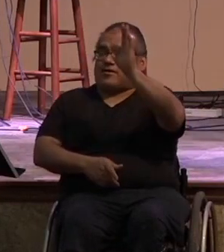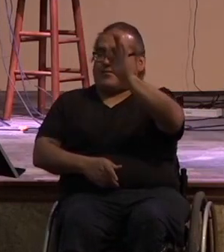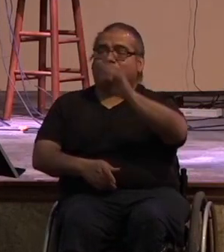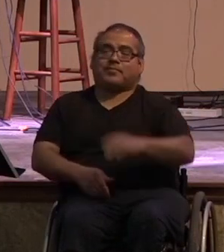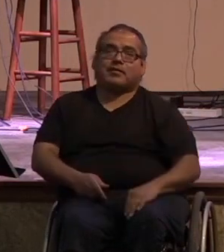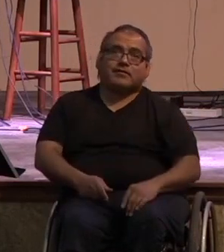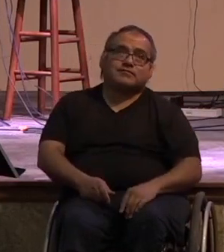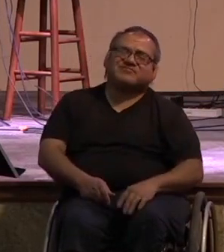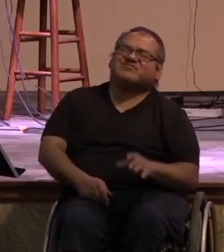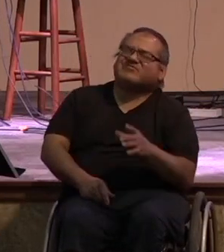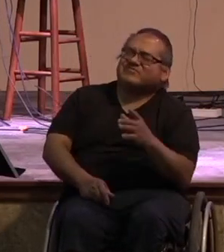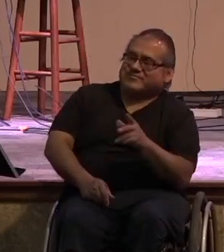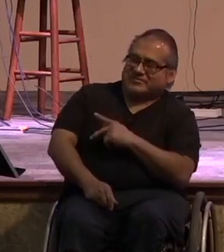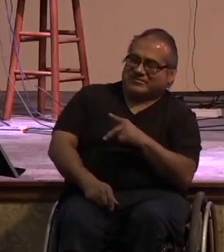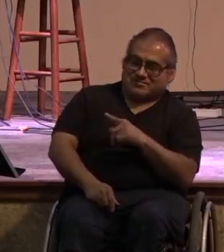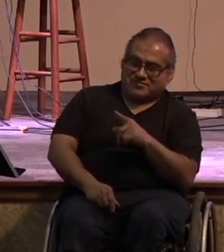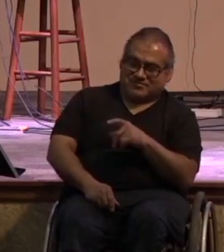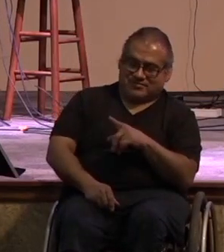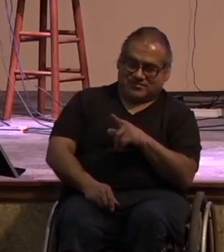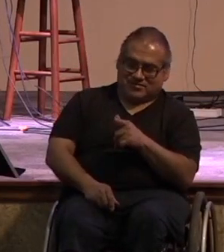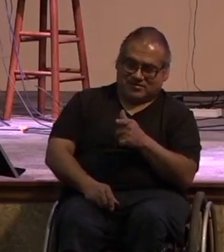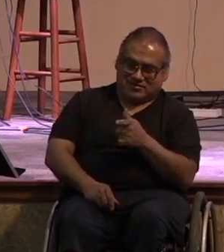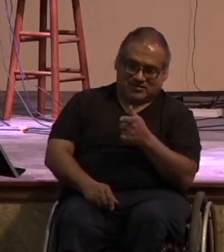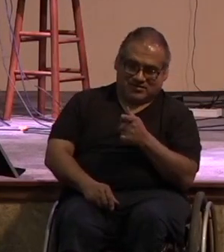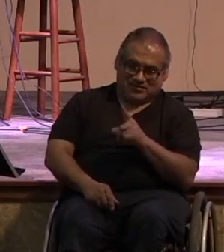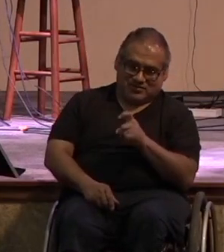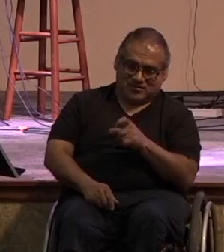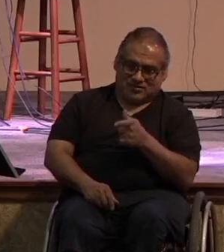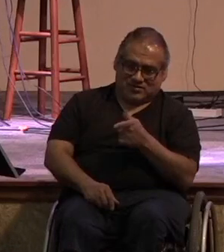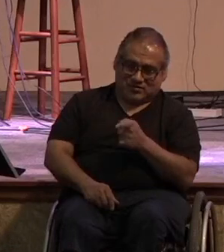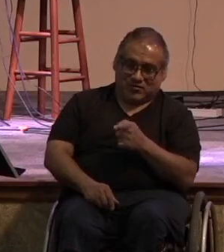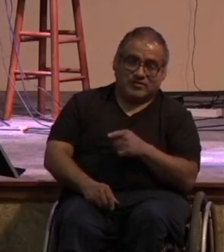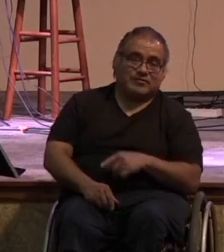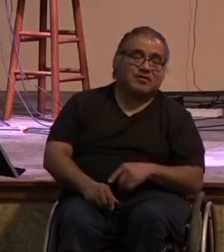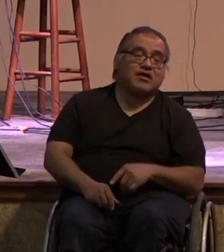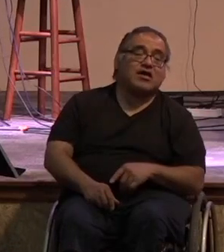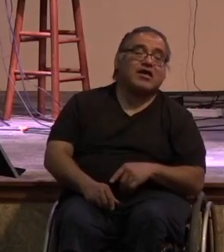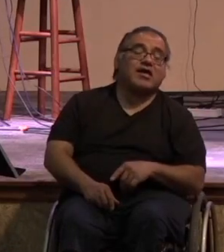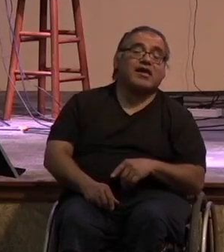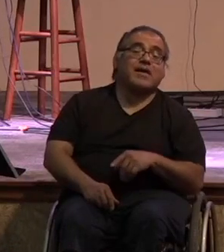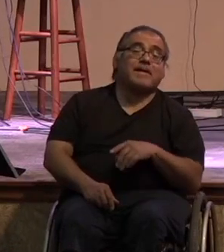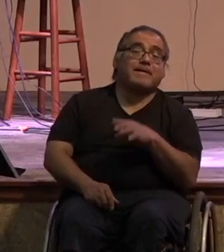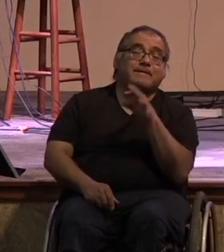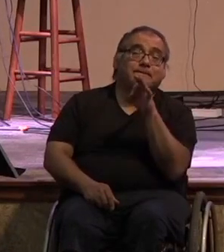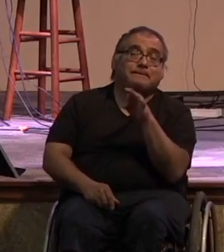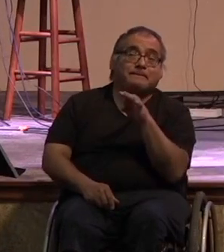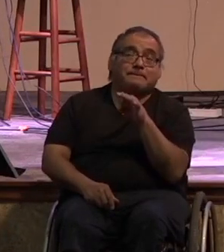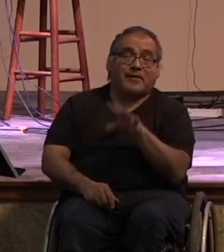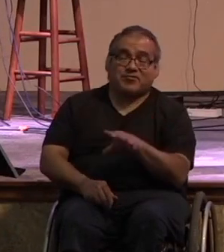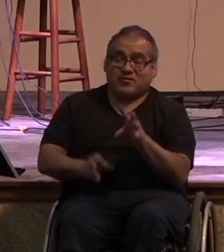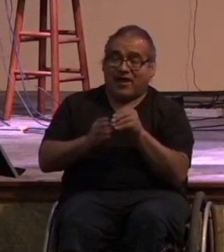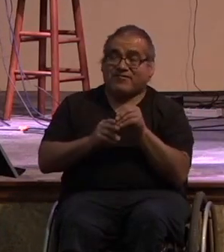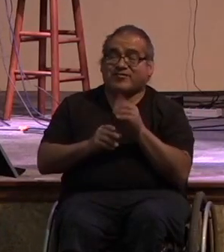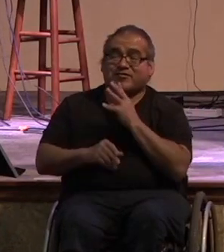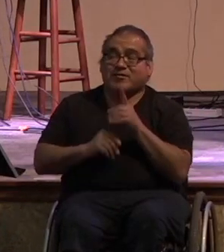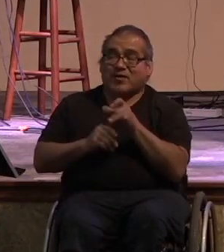pastor chris why are talking about psalm 21 well we're talking about psalm 121 because at pastor's conference we talked a lot about it all weekend and